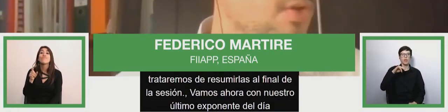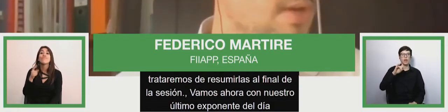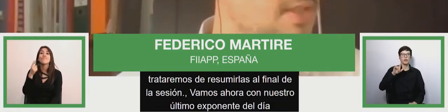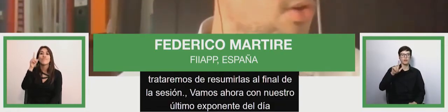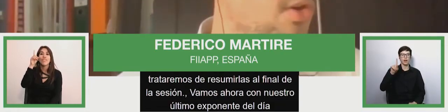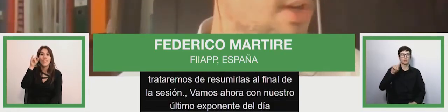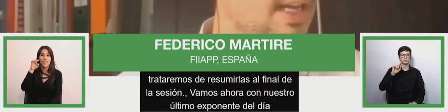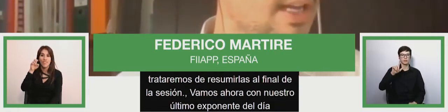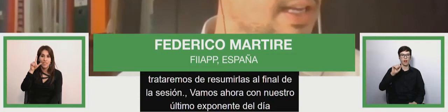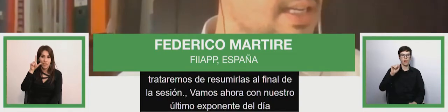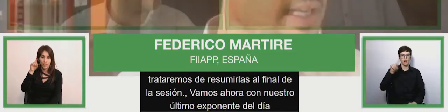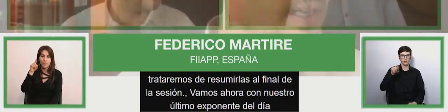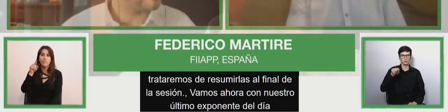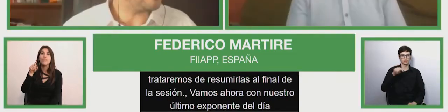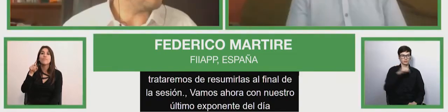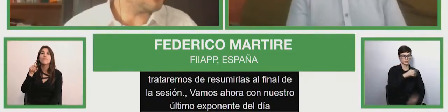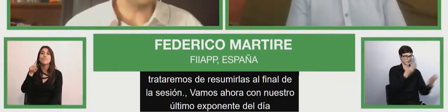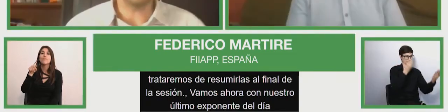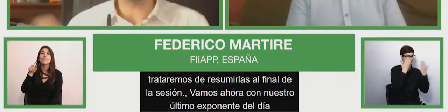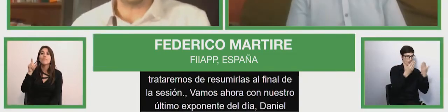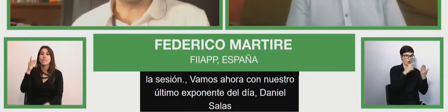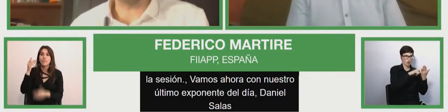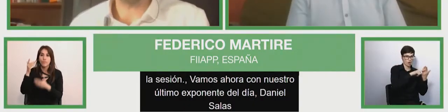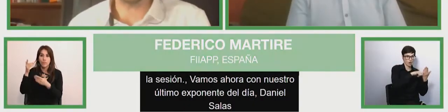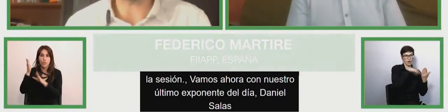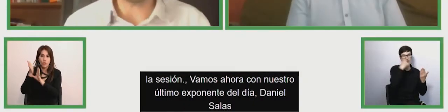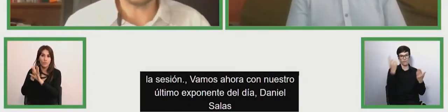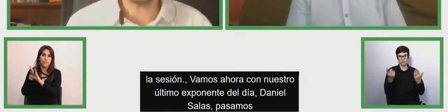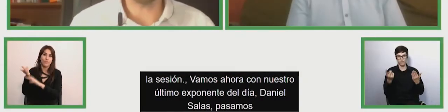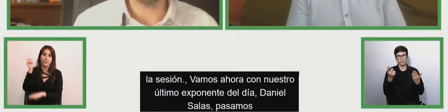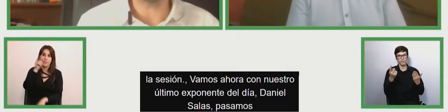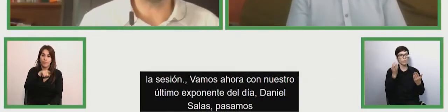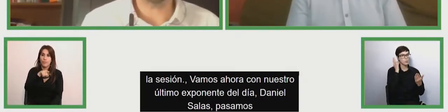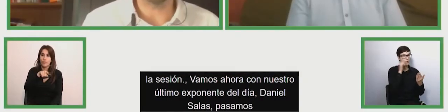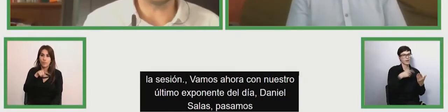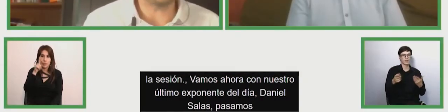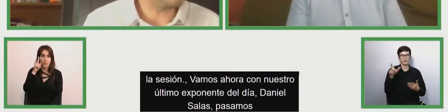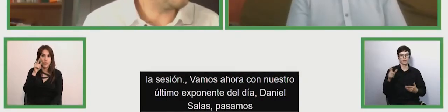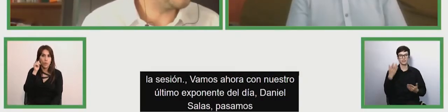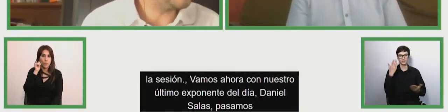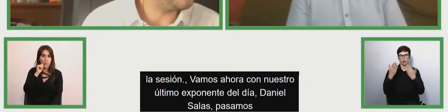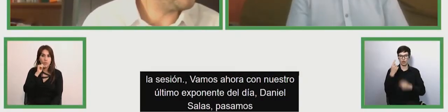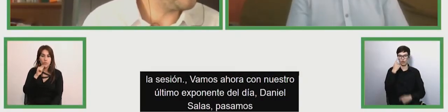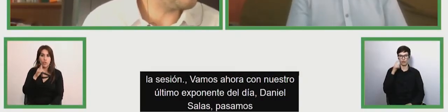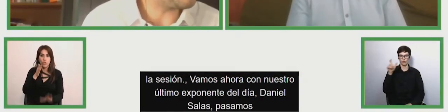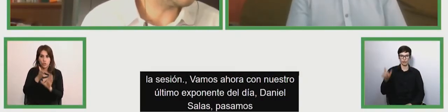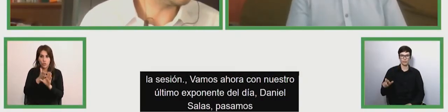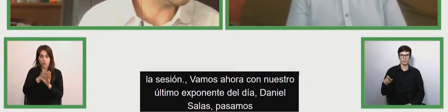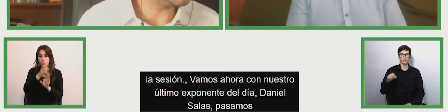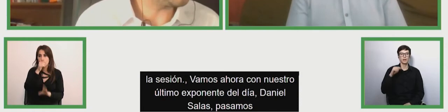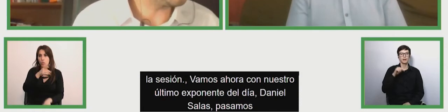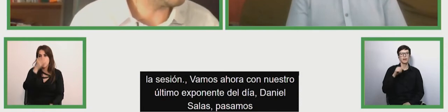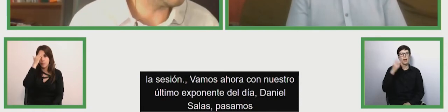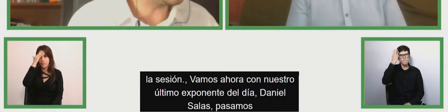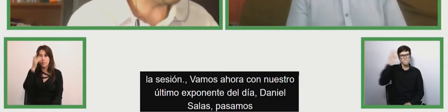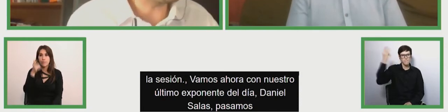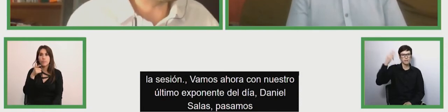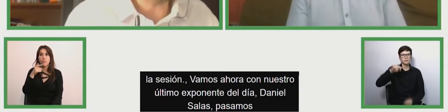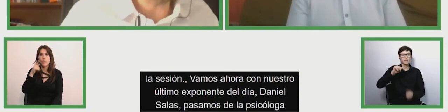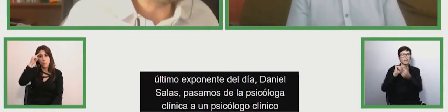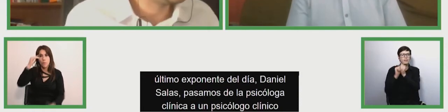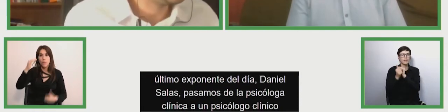psychologist female psychologist and he's a